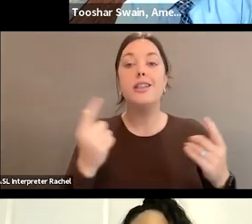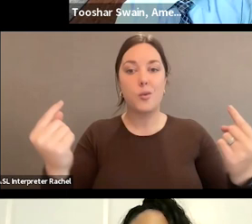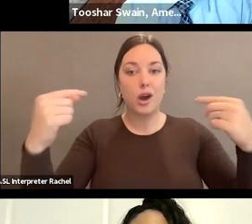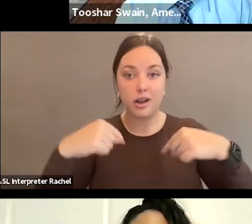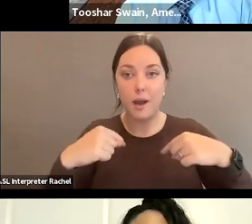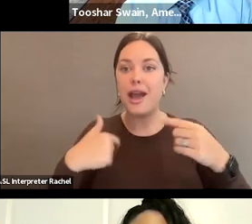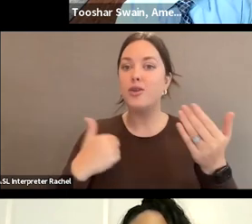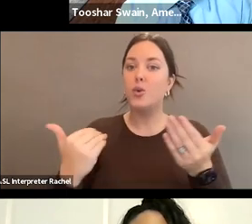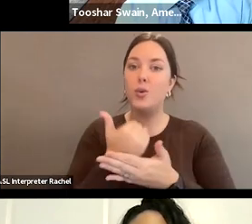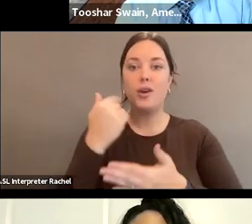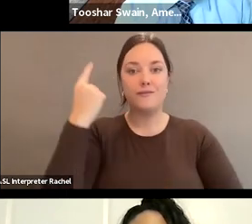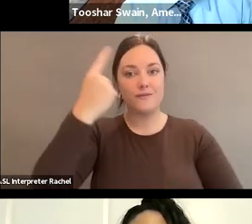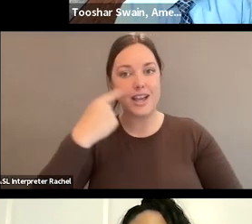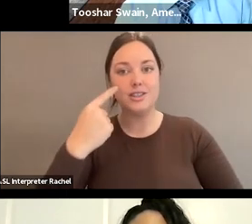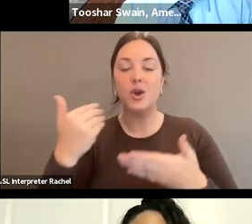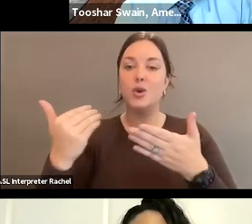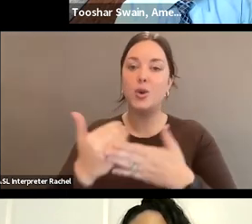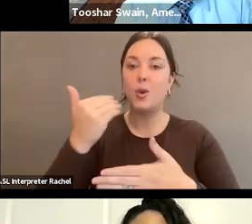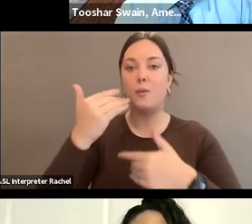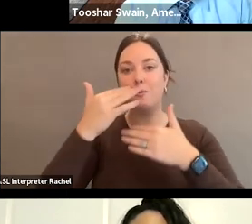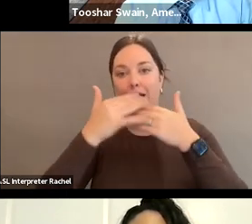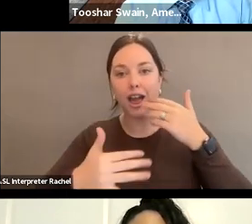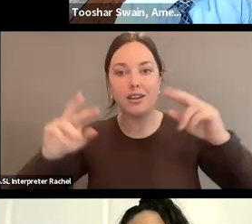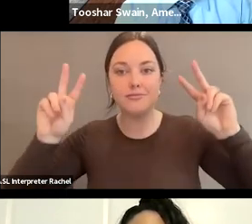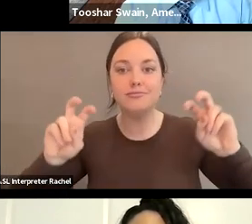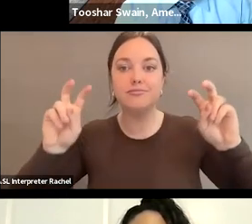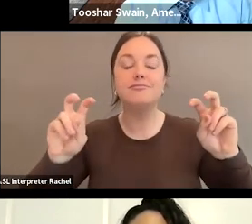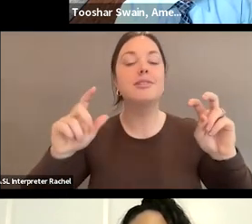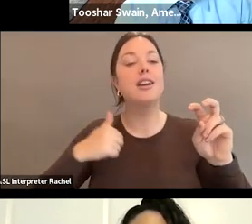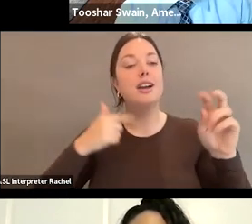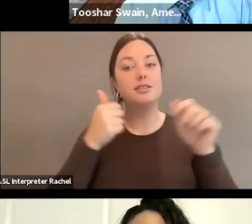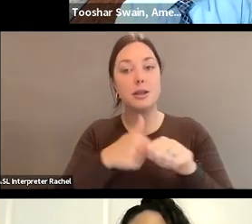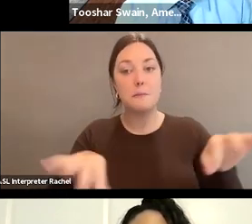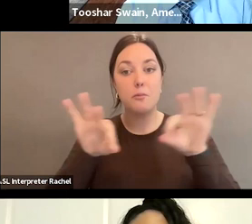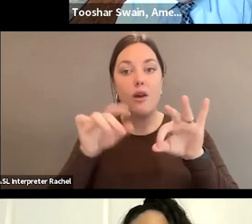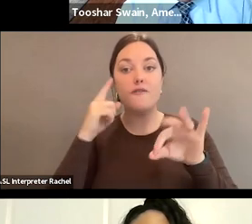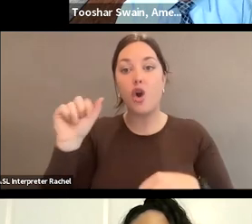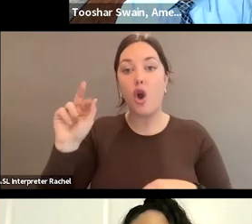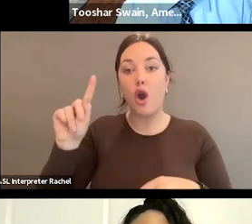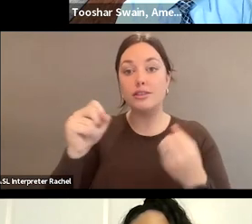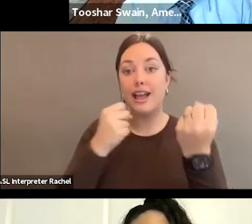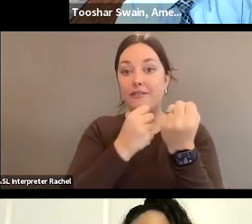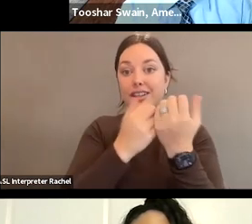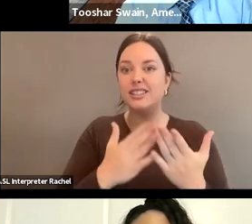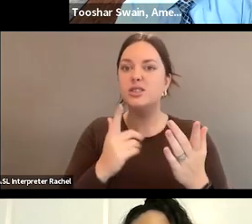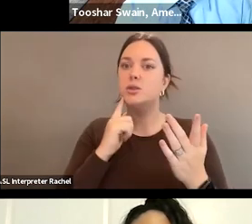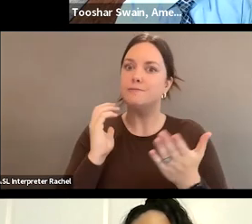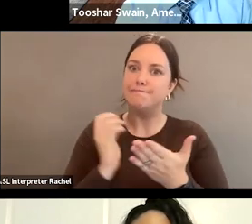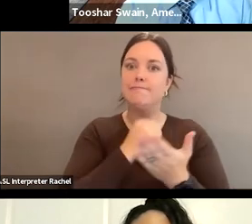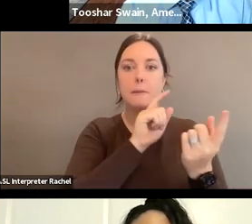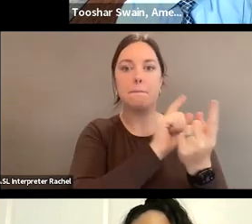some fresh new blood, and I think that it's pertinent for arts advocates to begin to meet with